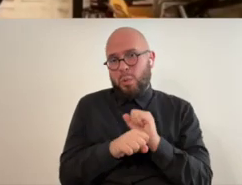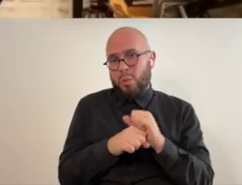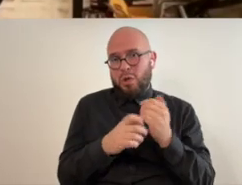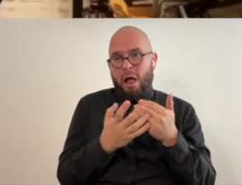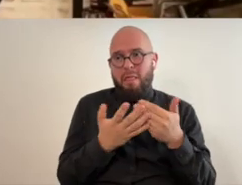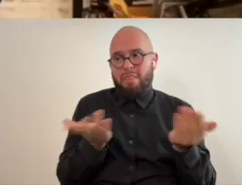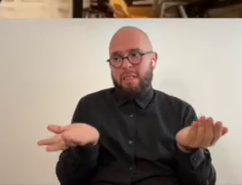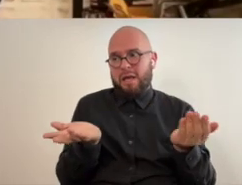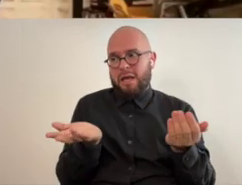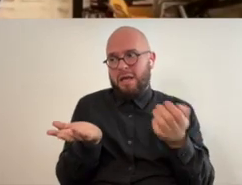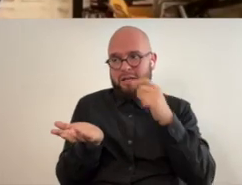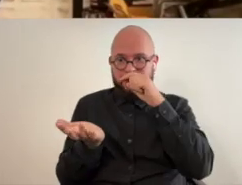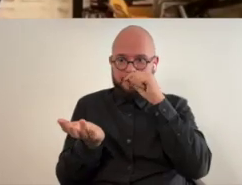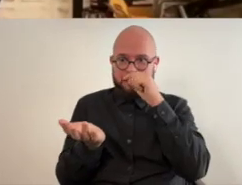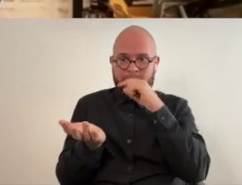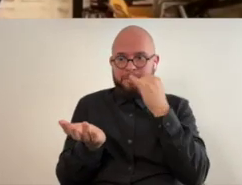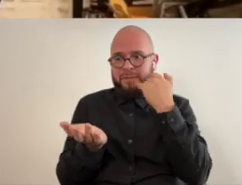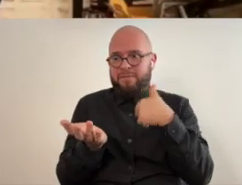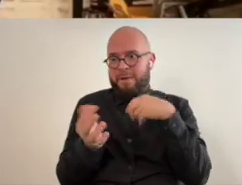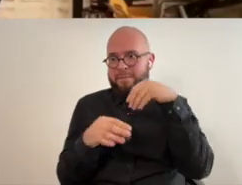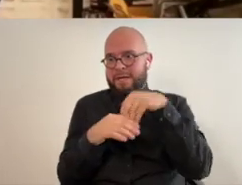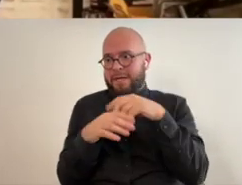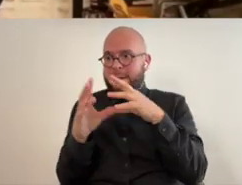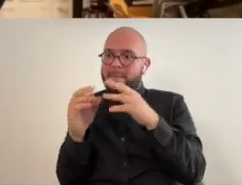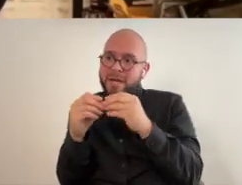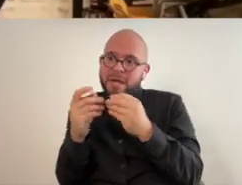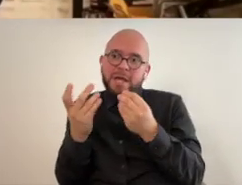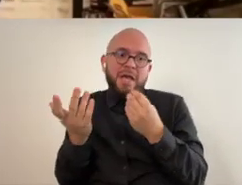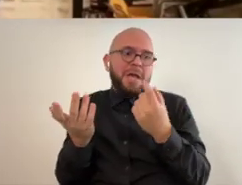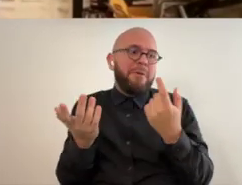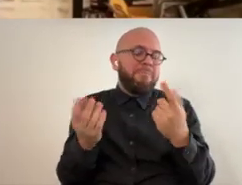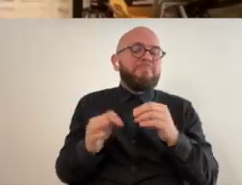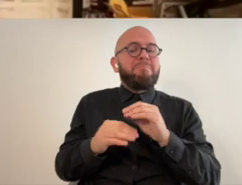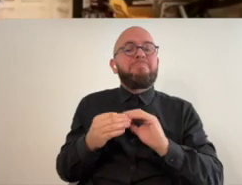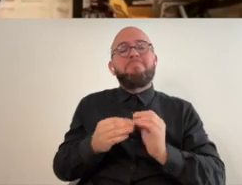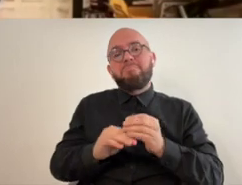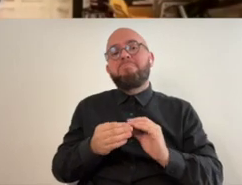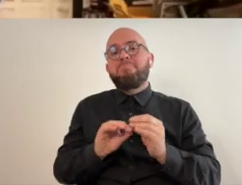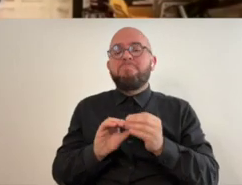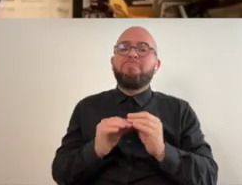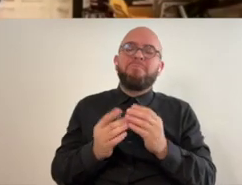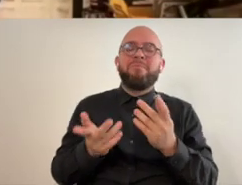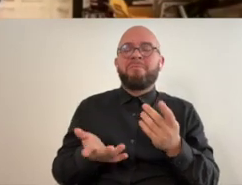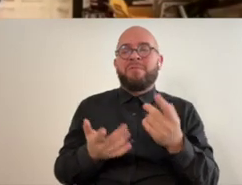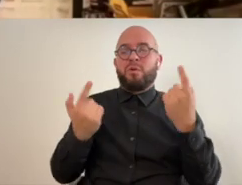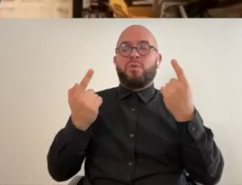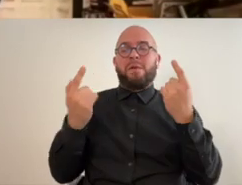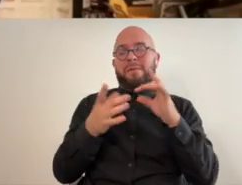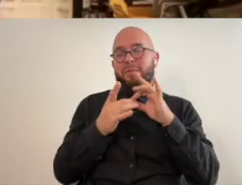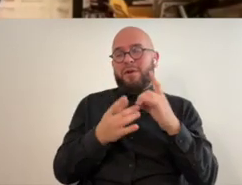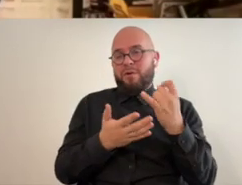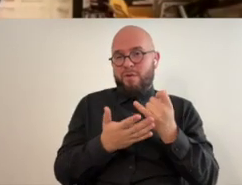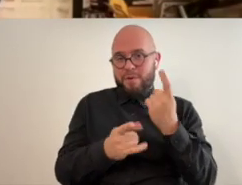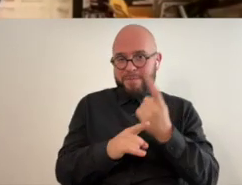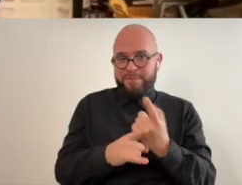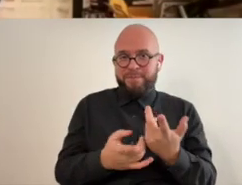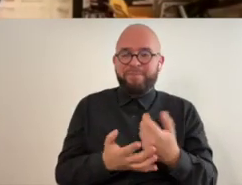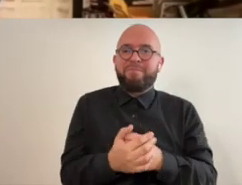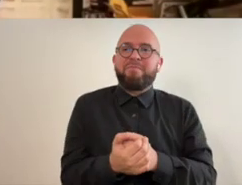i could i could work on things while i'm in a meeting or you know do things that um